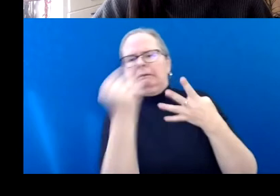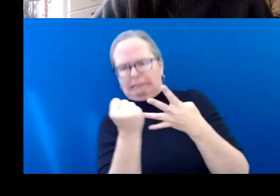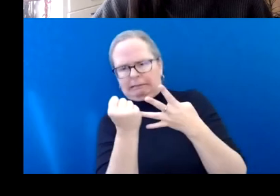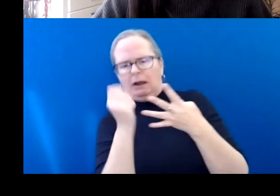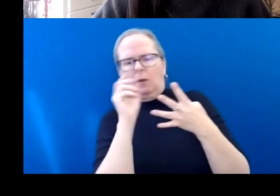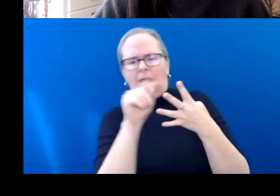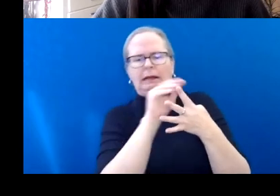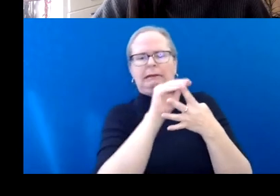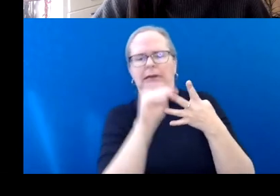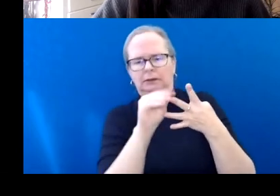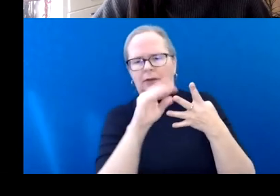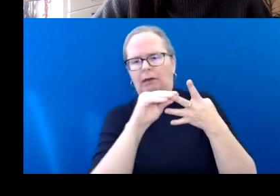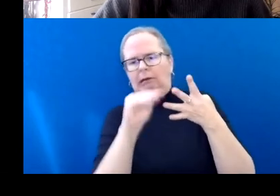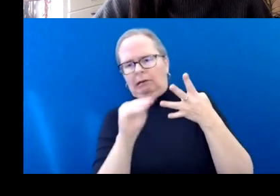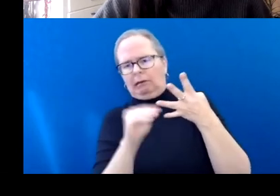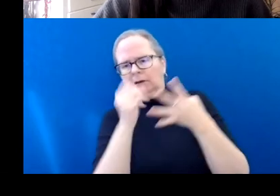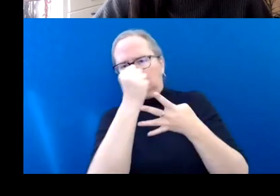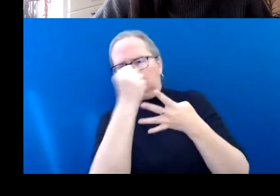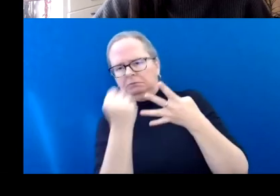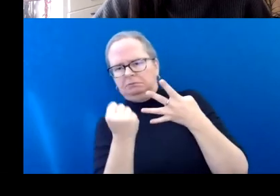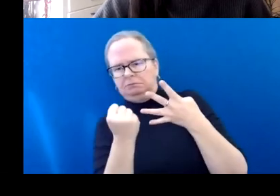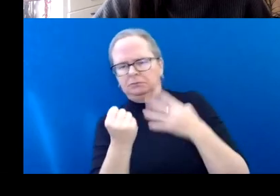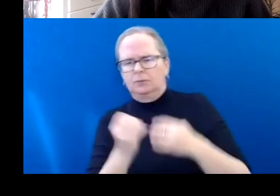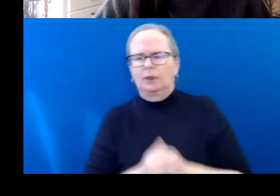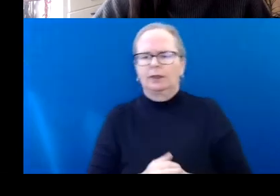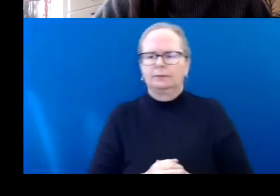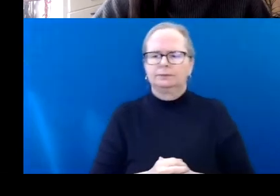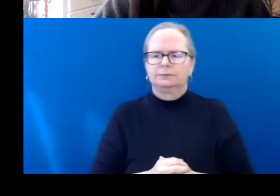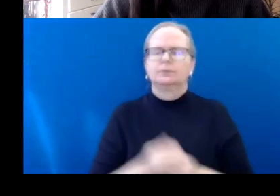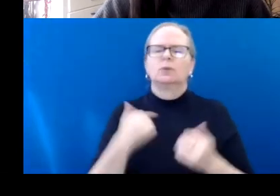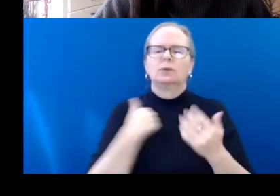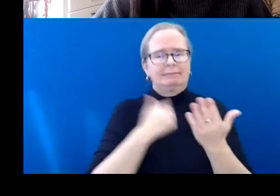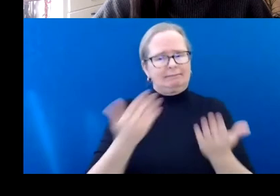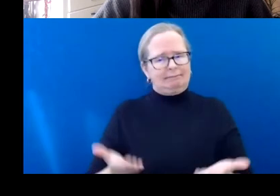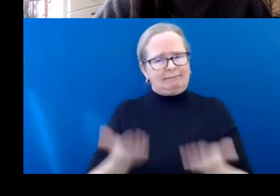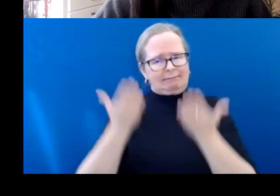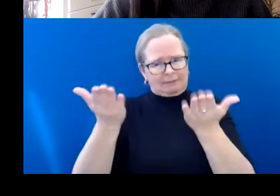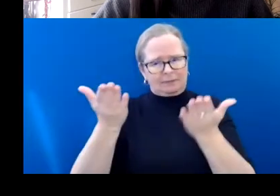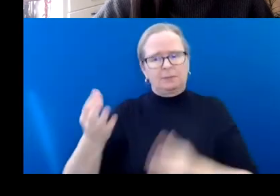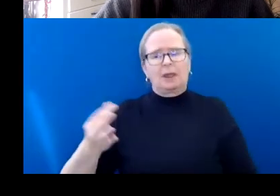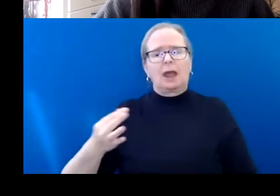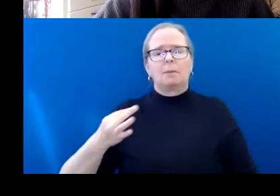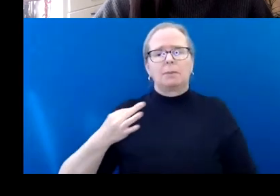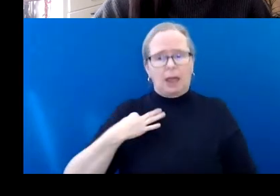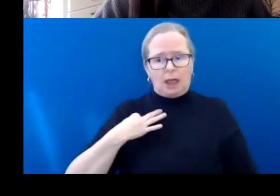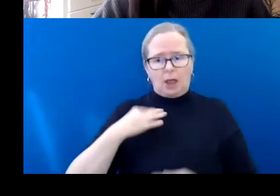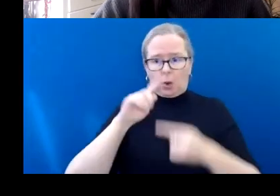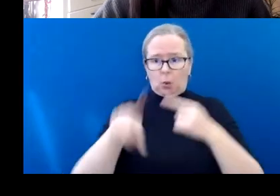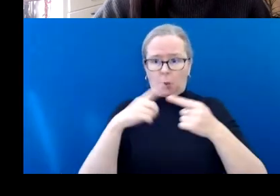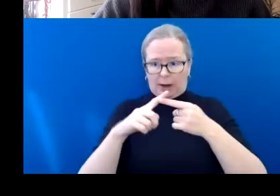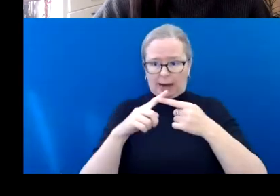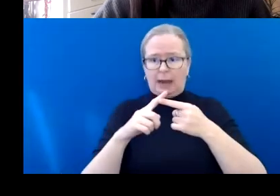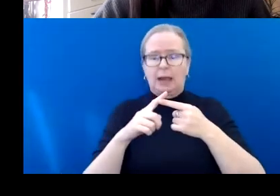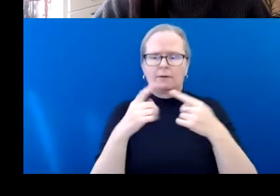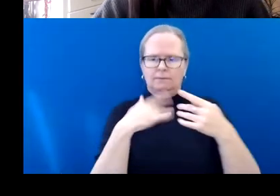So we recommend you apply in the intake that is closest to when your activity occurs, knowing that some opportunities